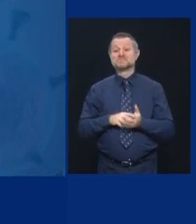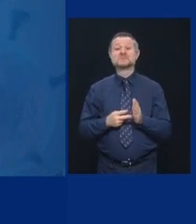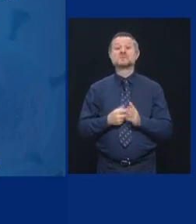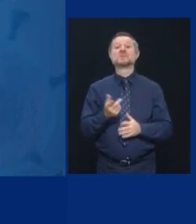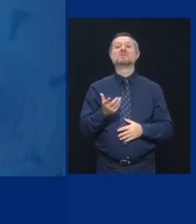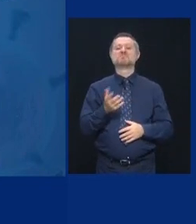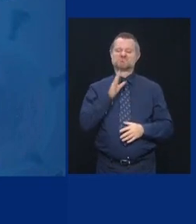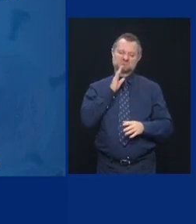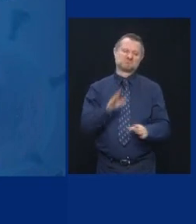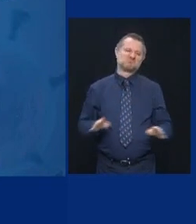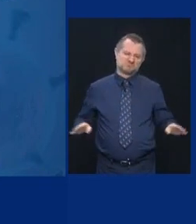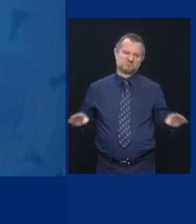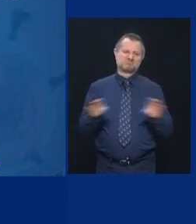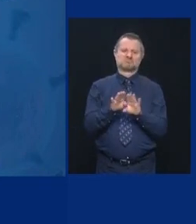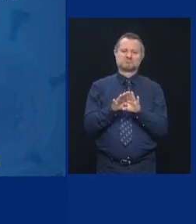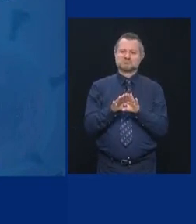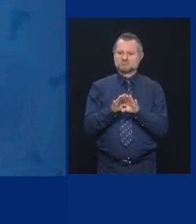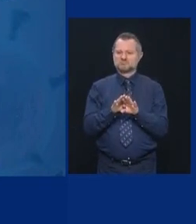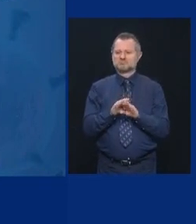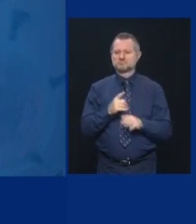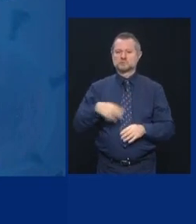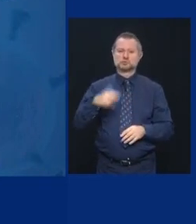will close down the religious institutions.